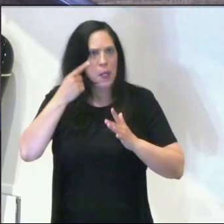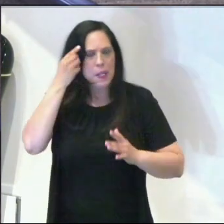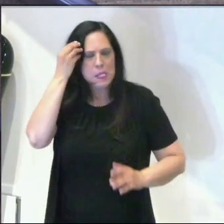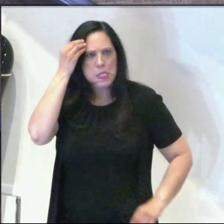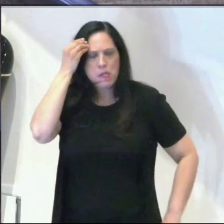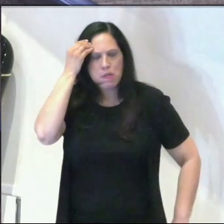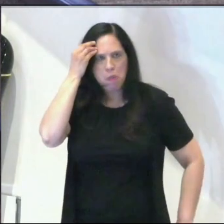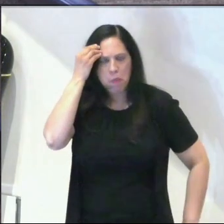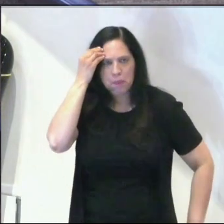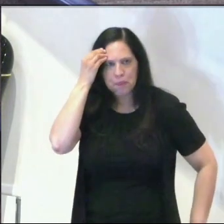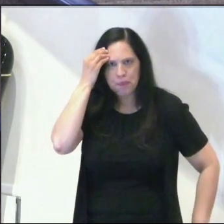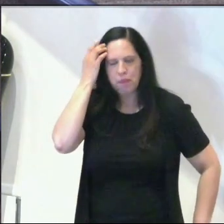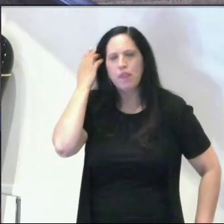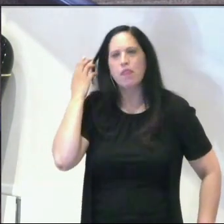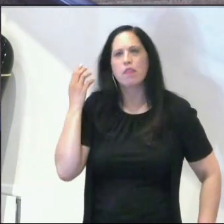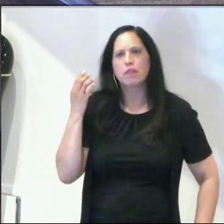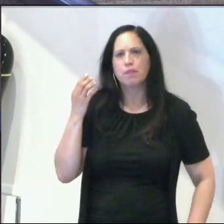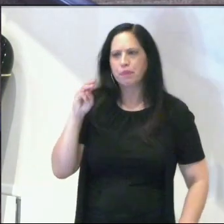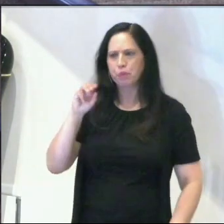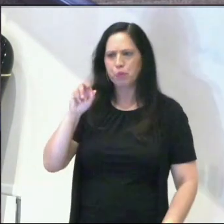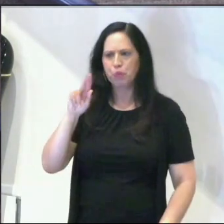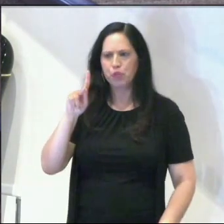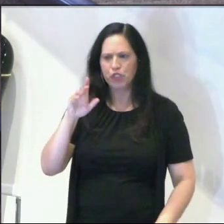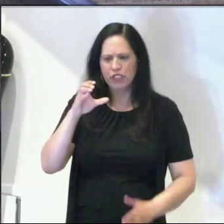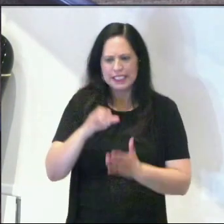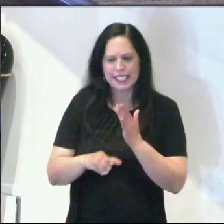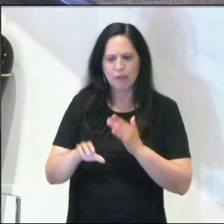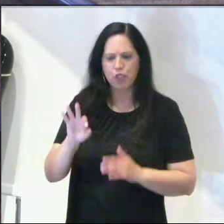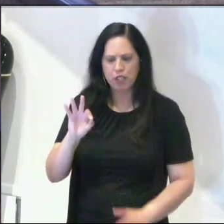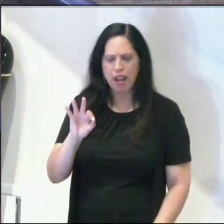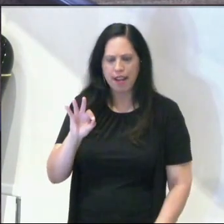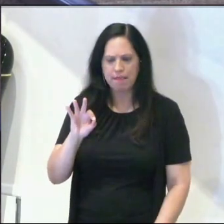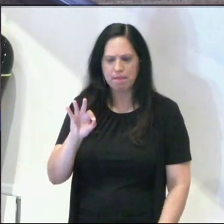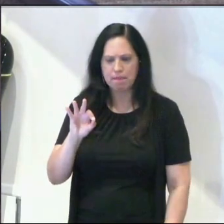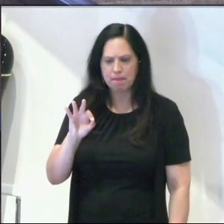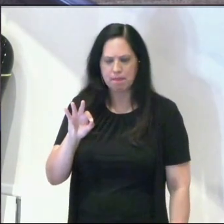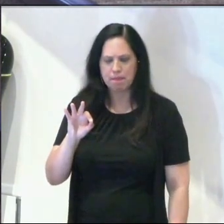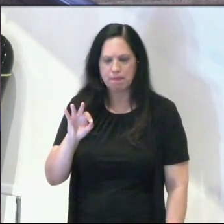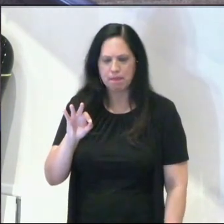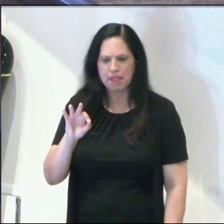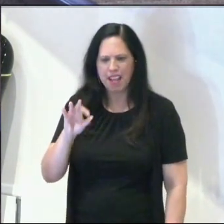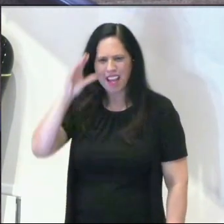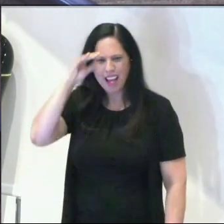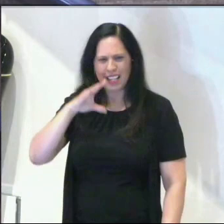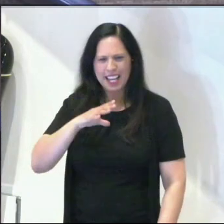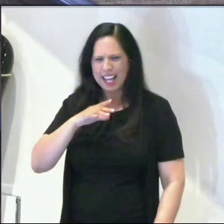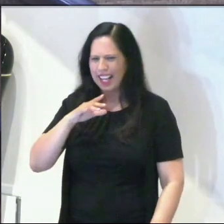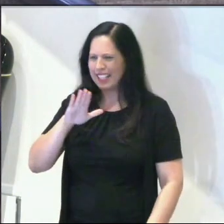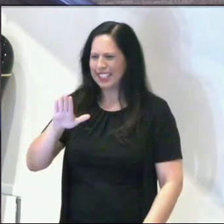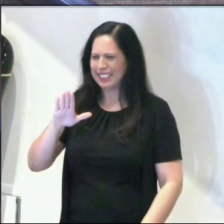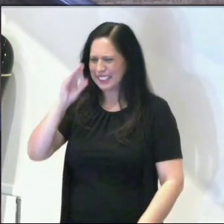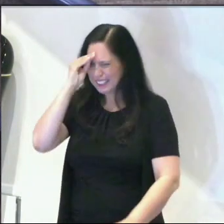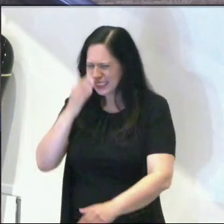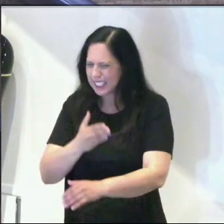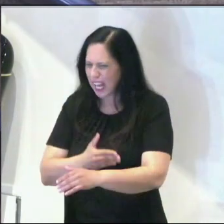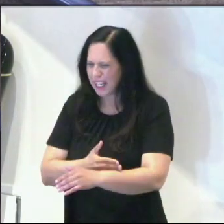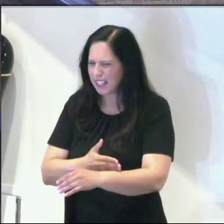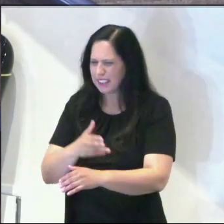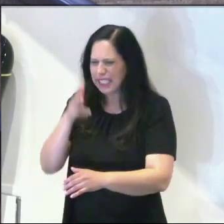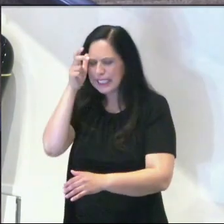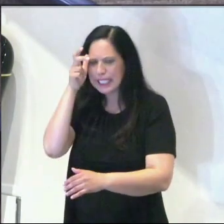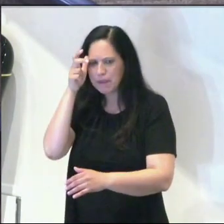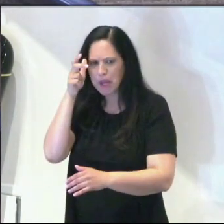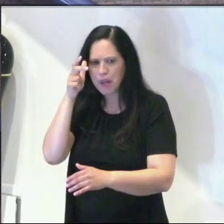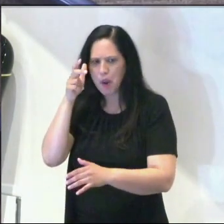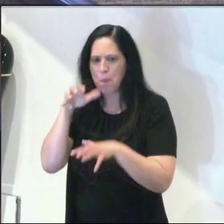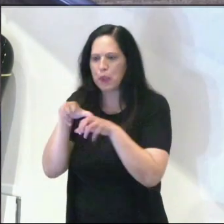Mark chapter 9. That was where this guy whose son was demon possessed, he came to Jesus and he said,